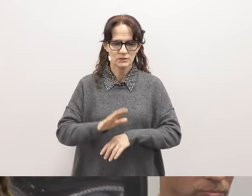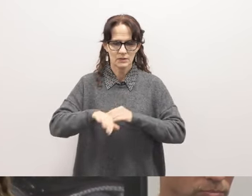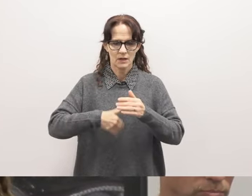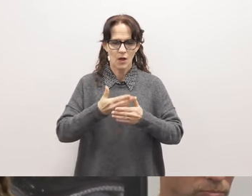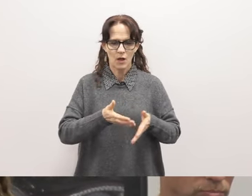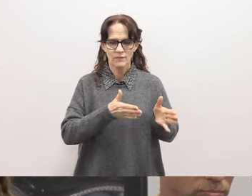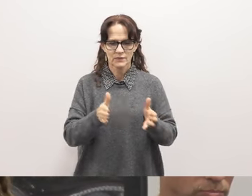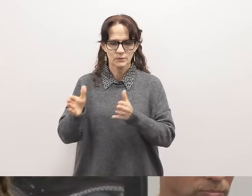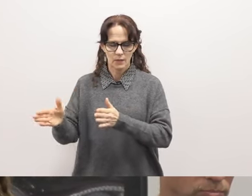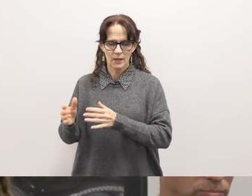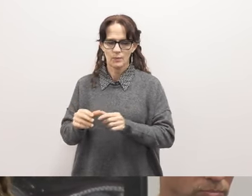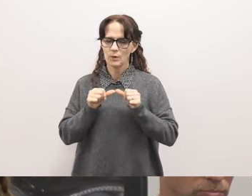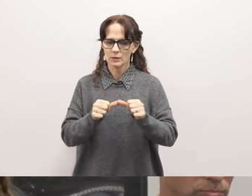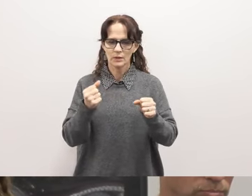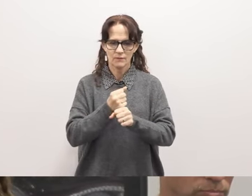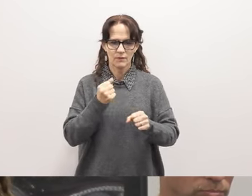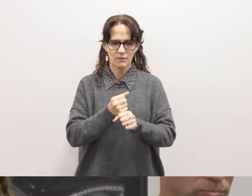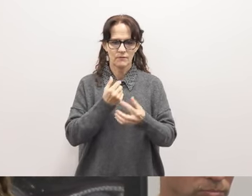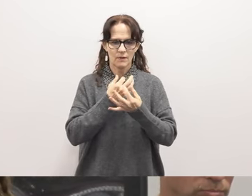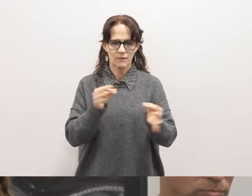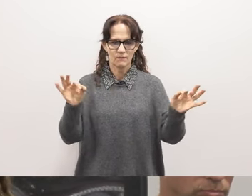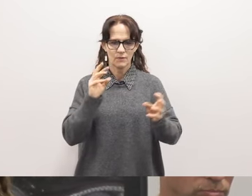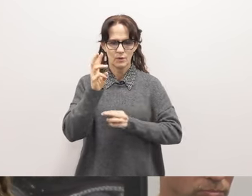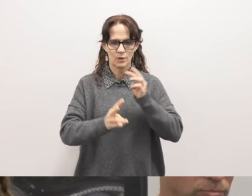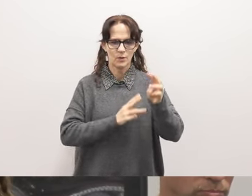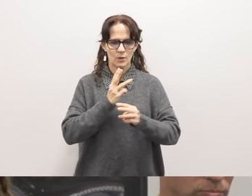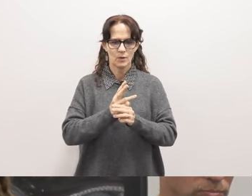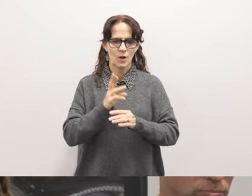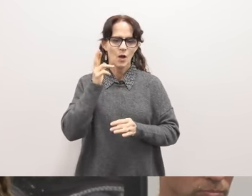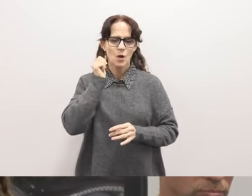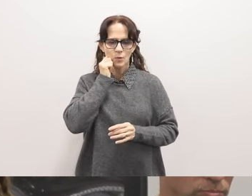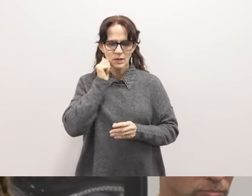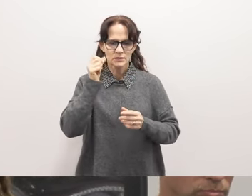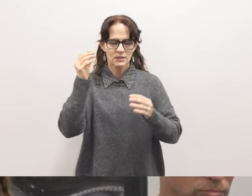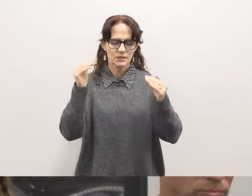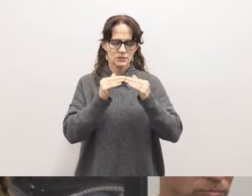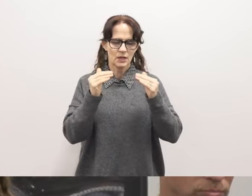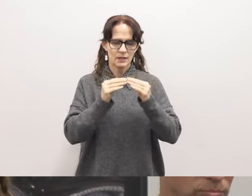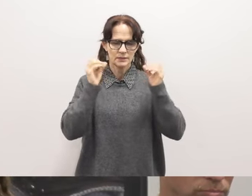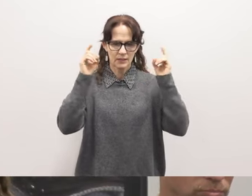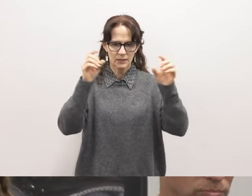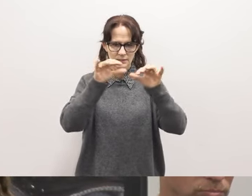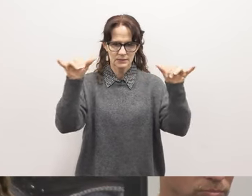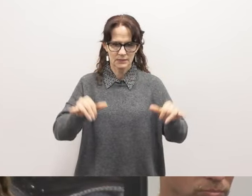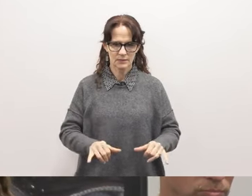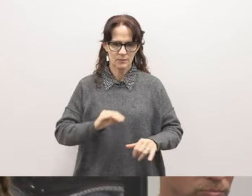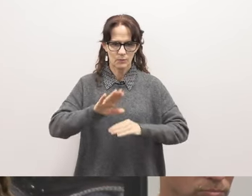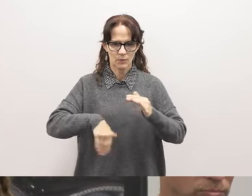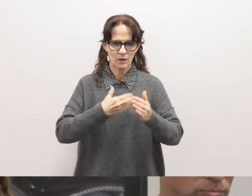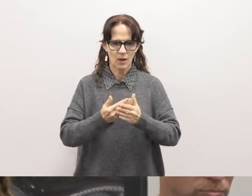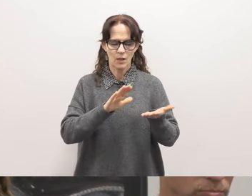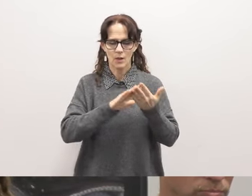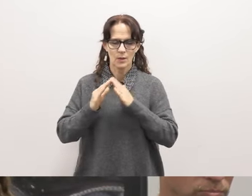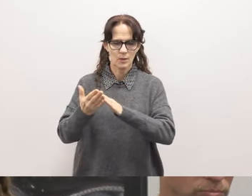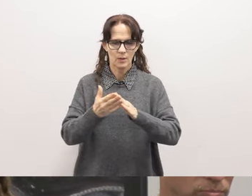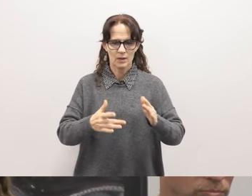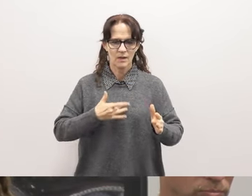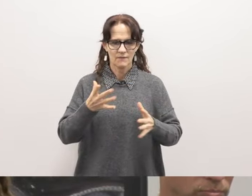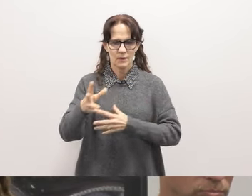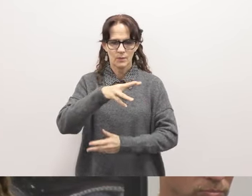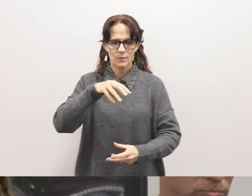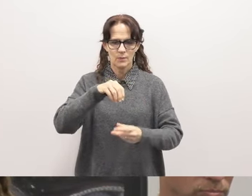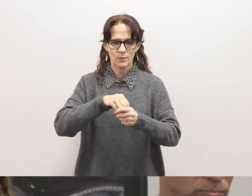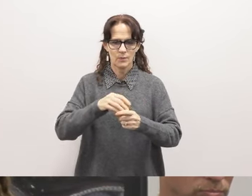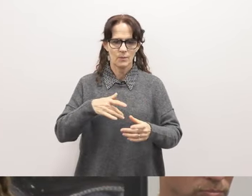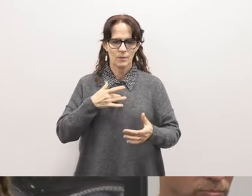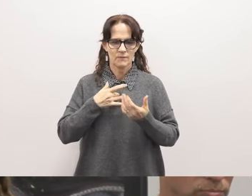We will continue fighting for a liberated world and a racially just education system where all of our communities feel a sense of belonging and